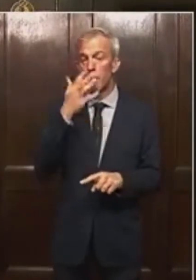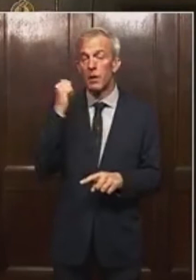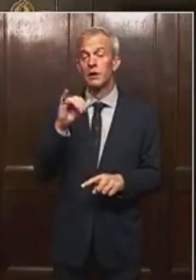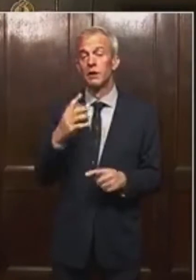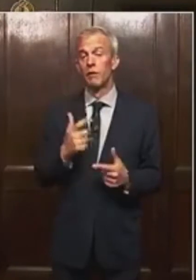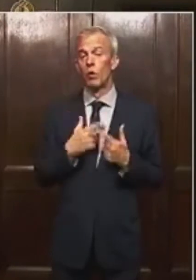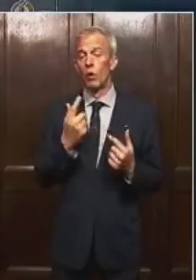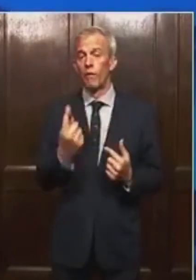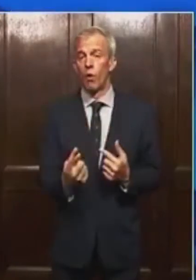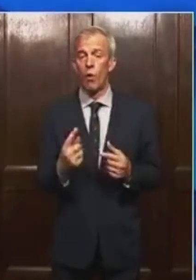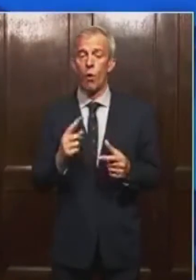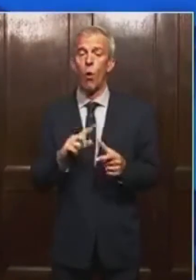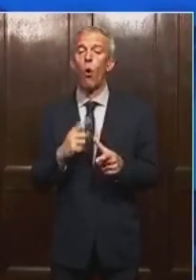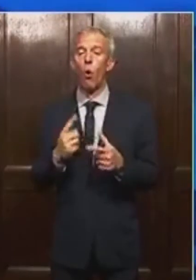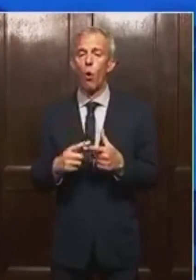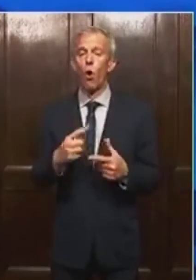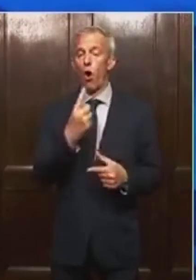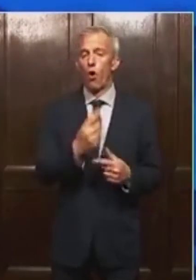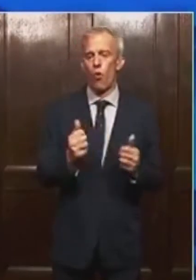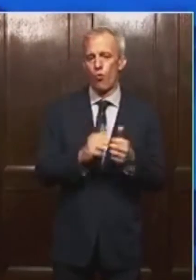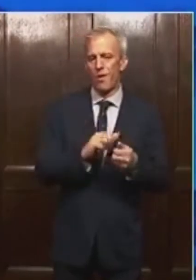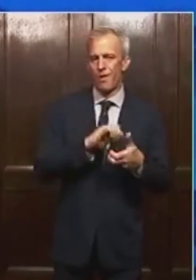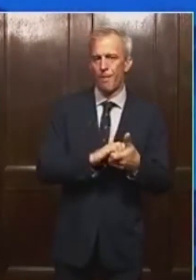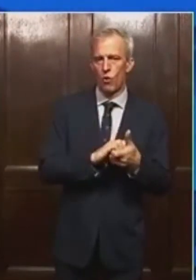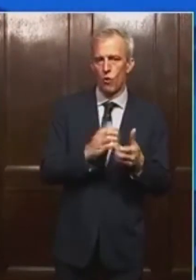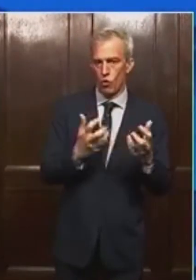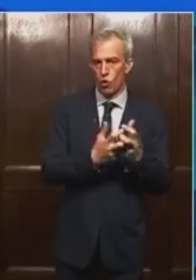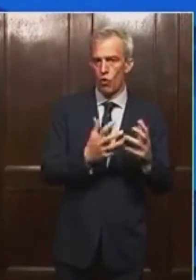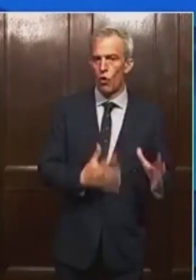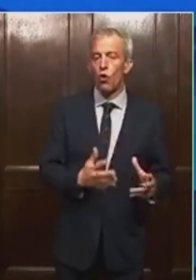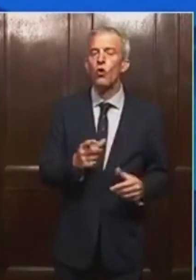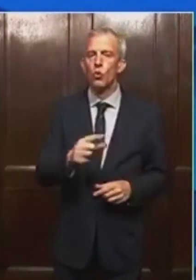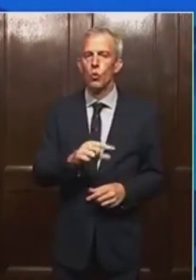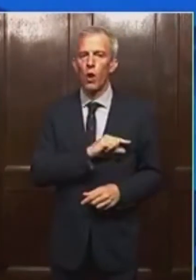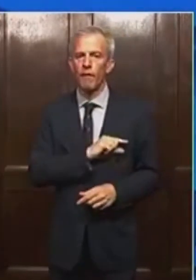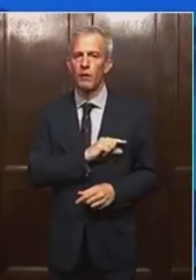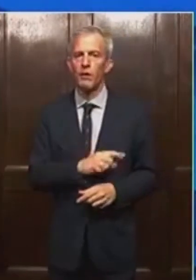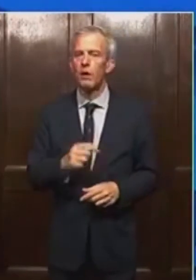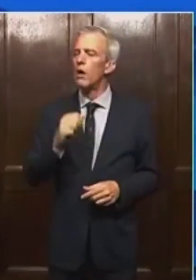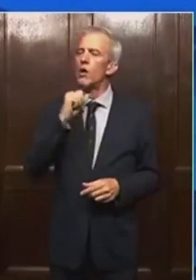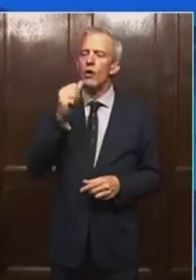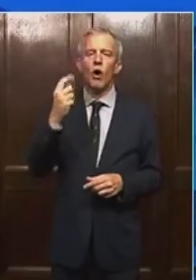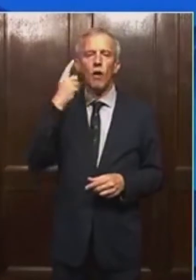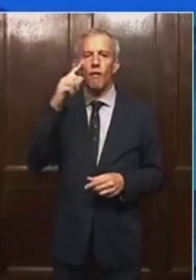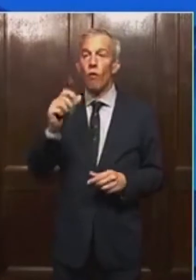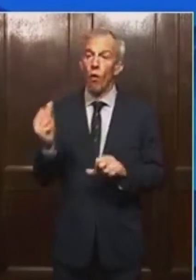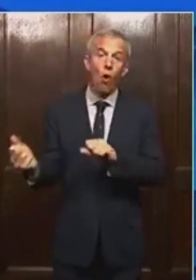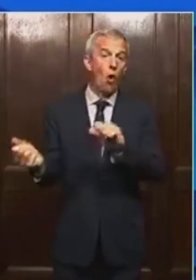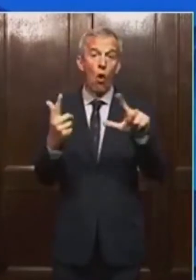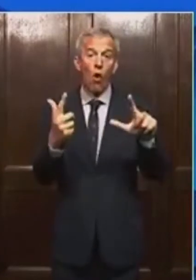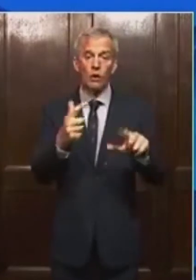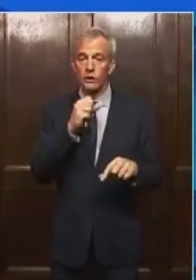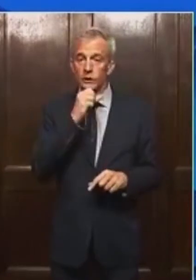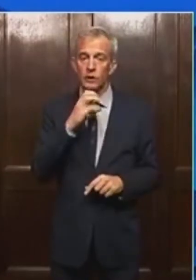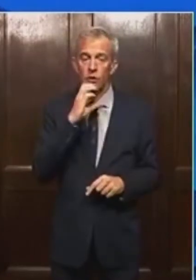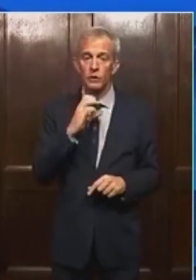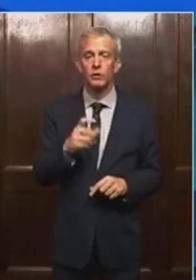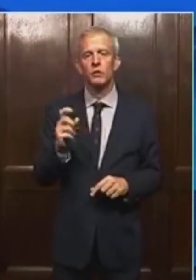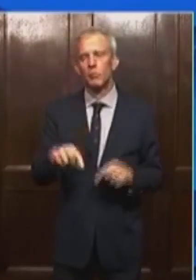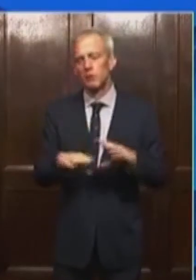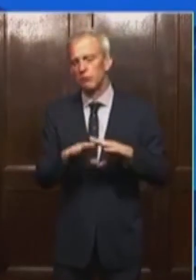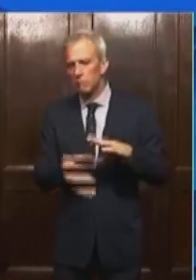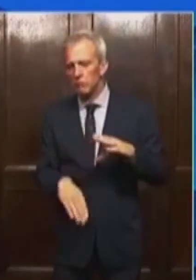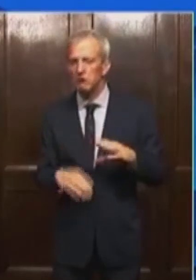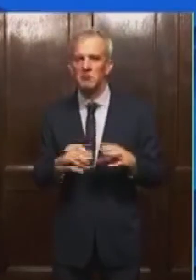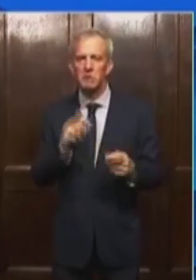live alone or with a partner alone, you'll qualify. It's not for 100% of seniors. You have to be under a certain